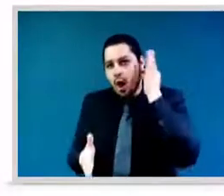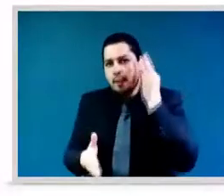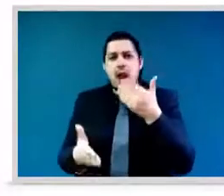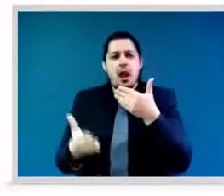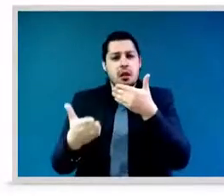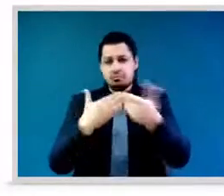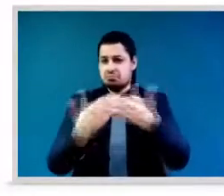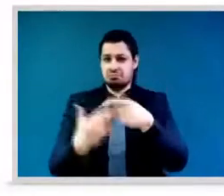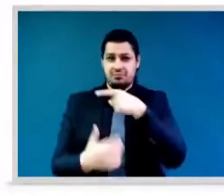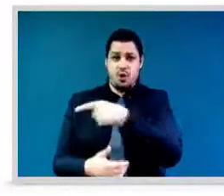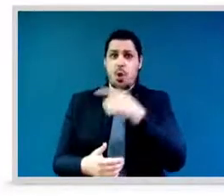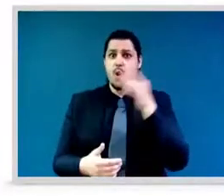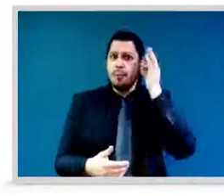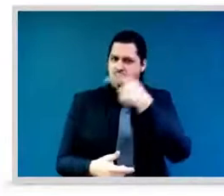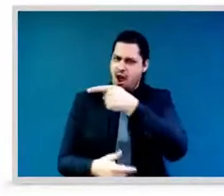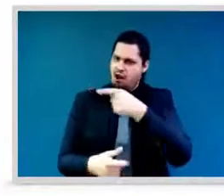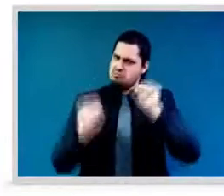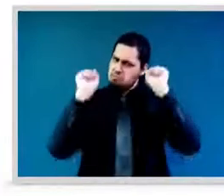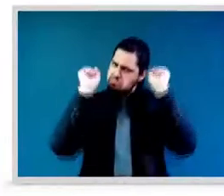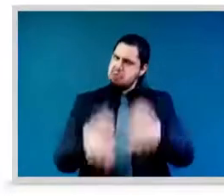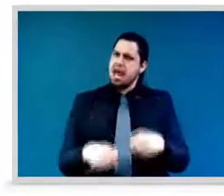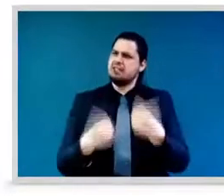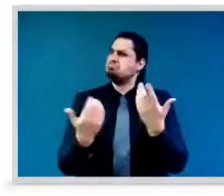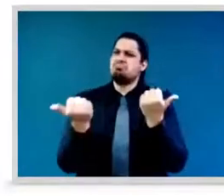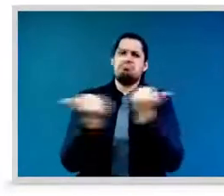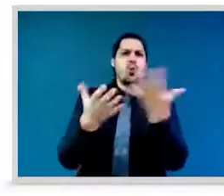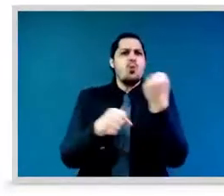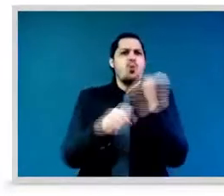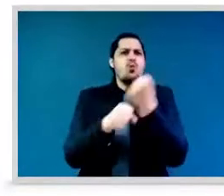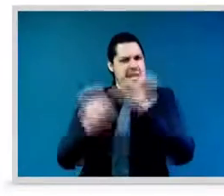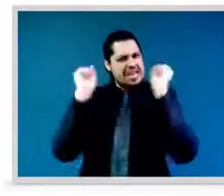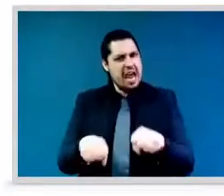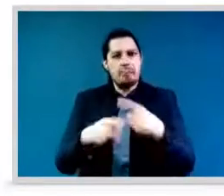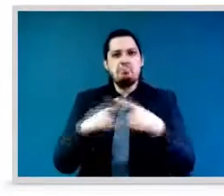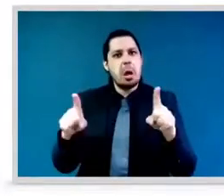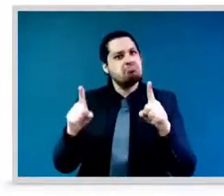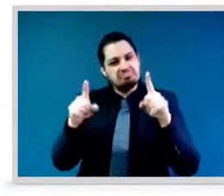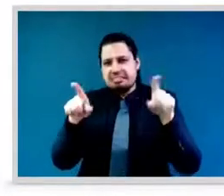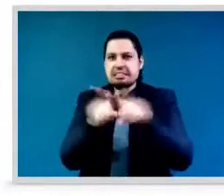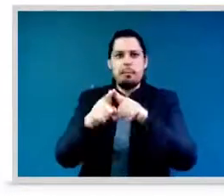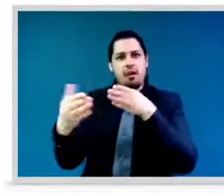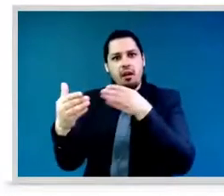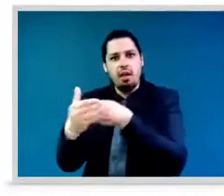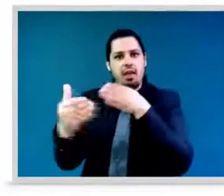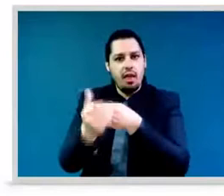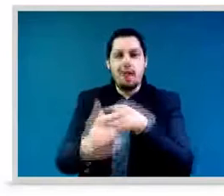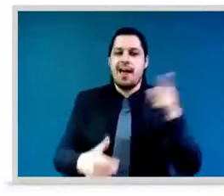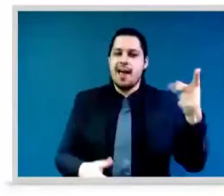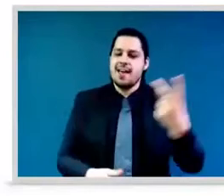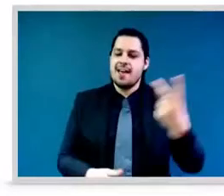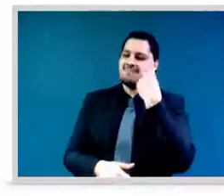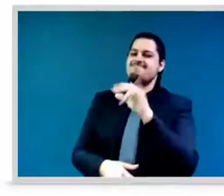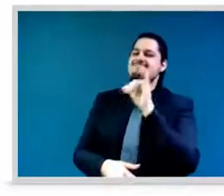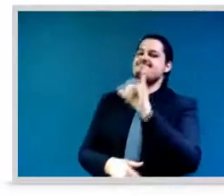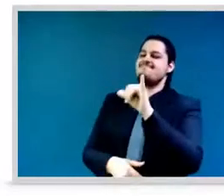barriers and the measures to overcome them and as we have such limited time for the panel discussion i'm going to